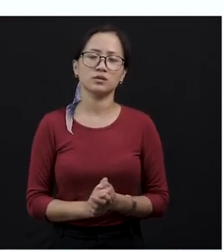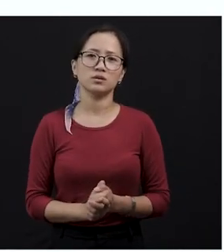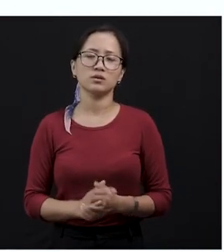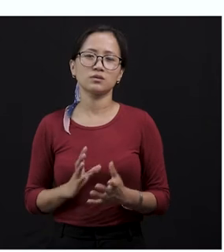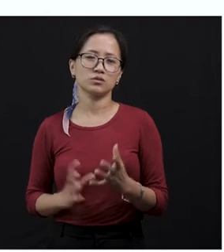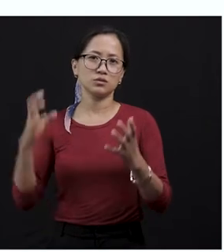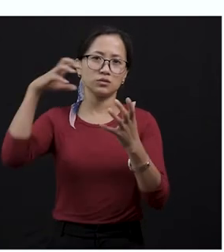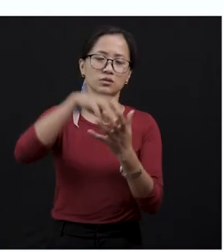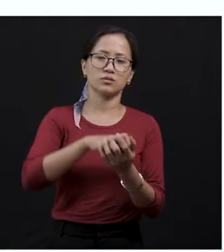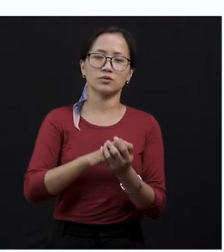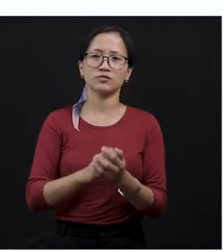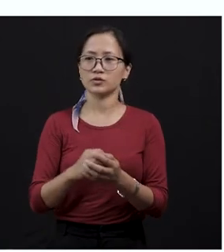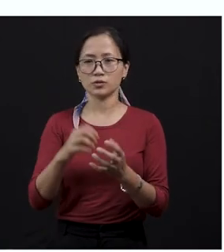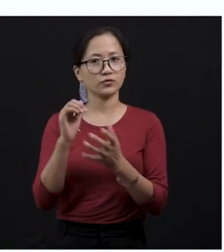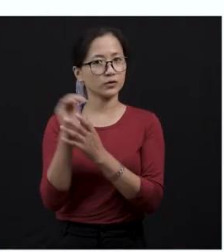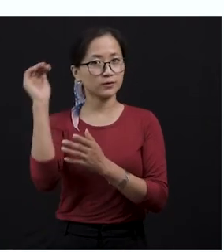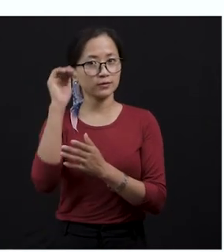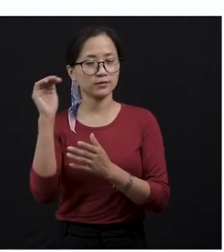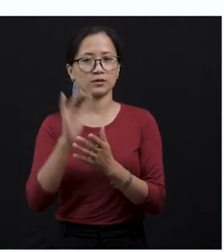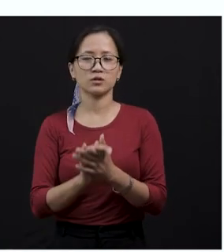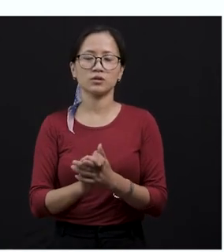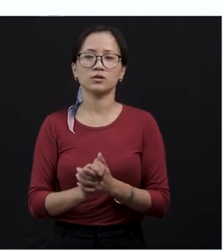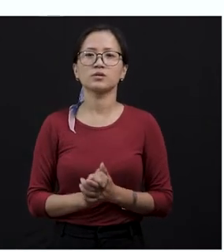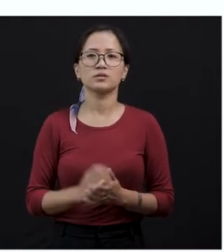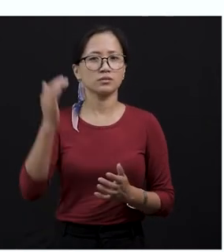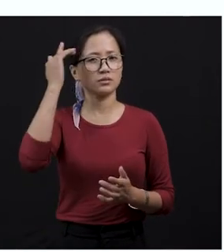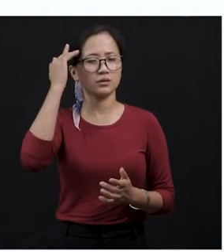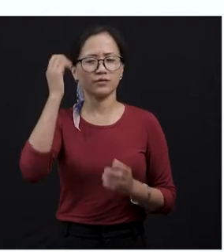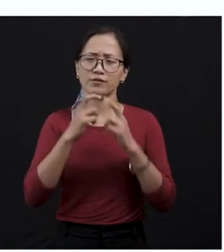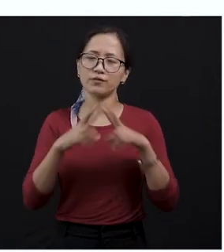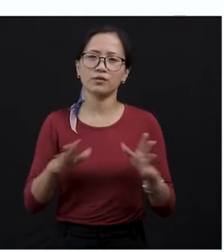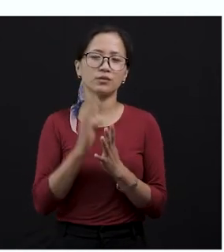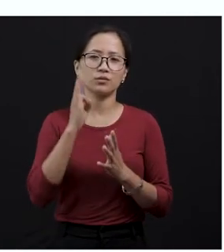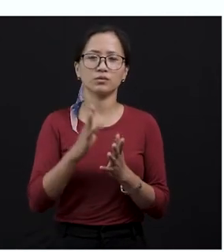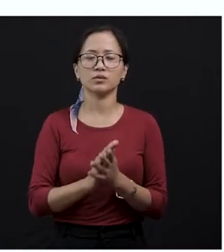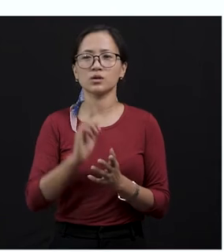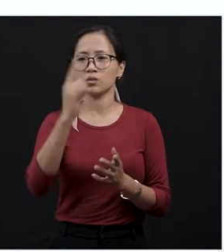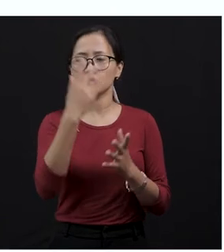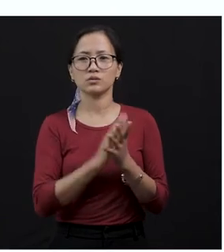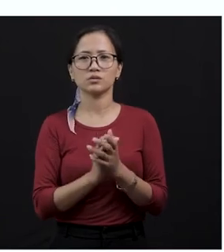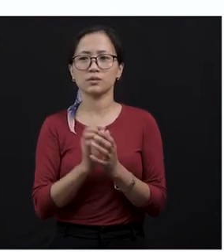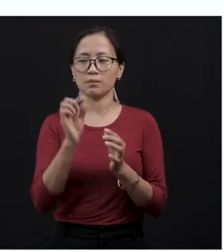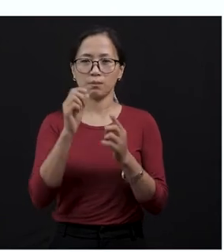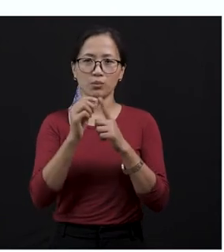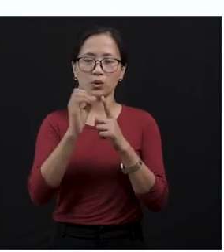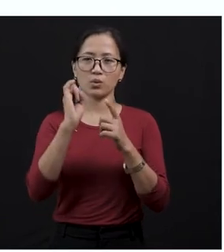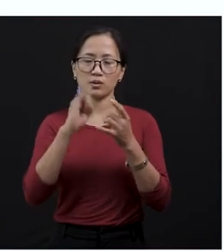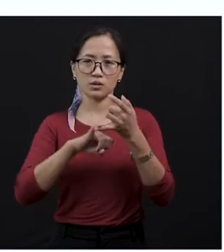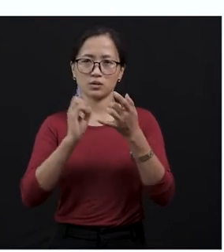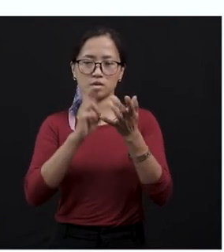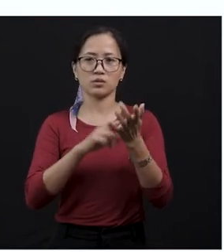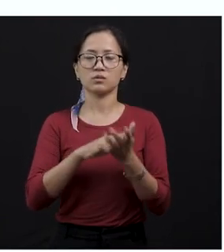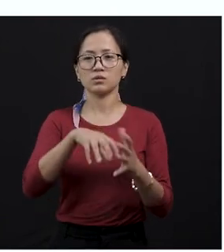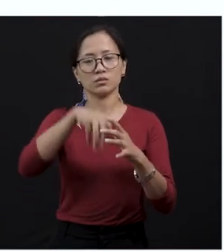to jump and to dive on the snake and attack it because he knew very well that once the venom, once the poisons from the